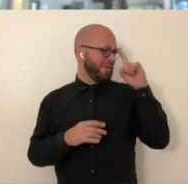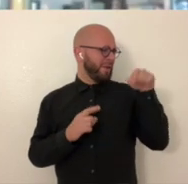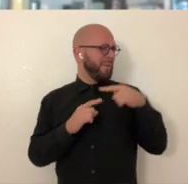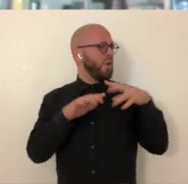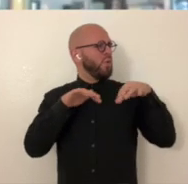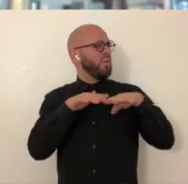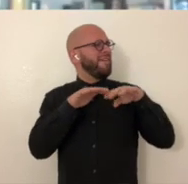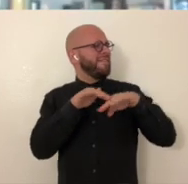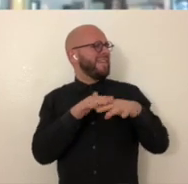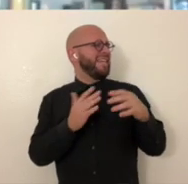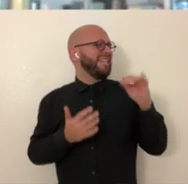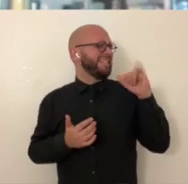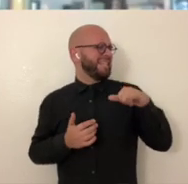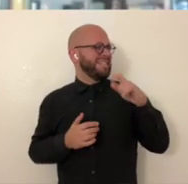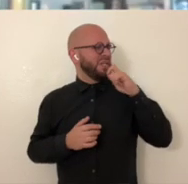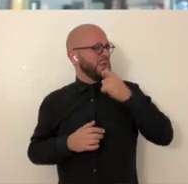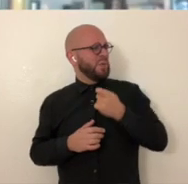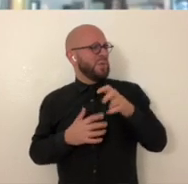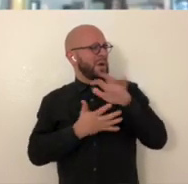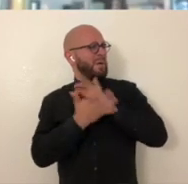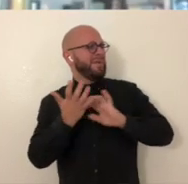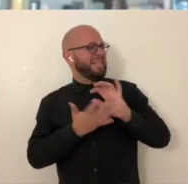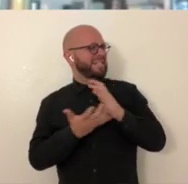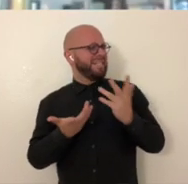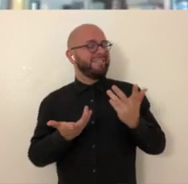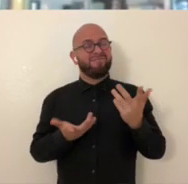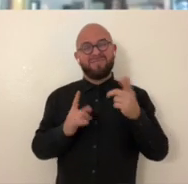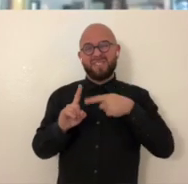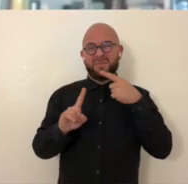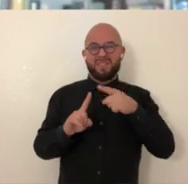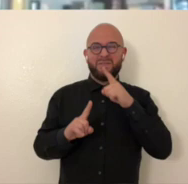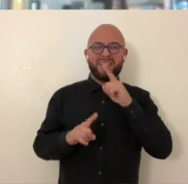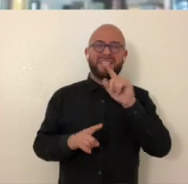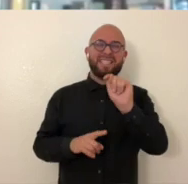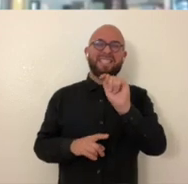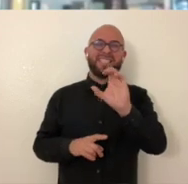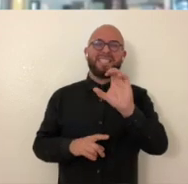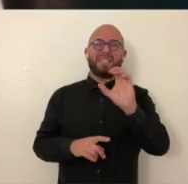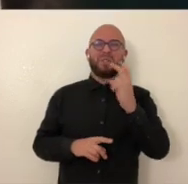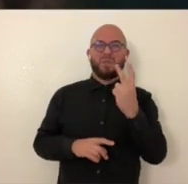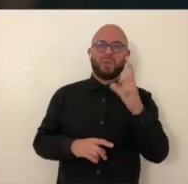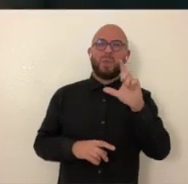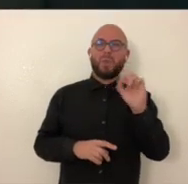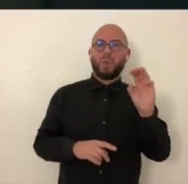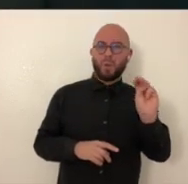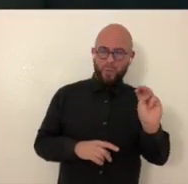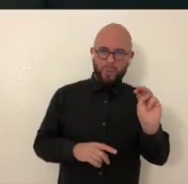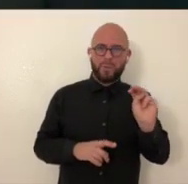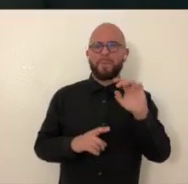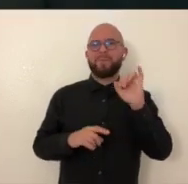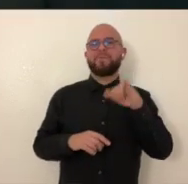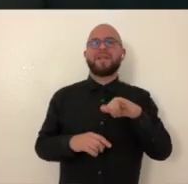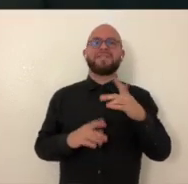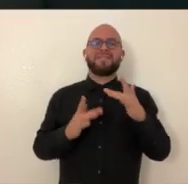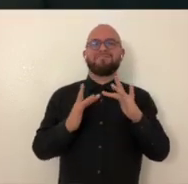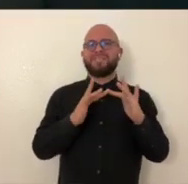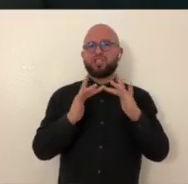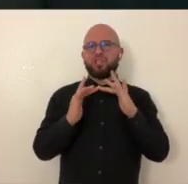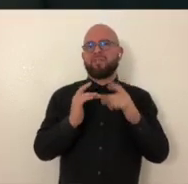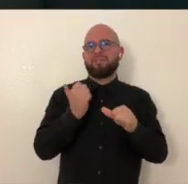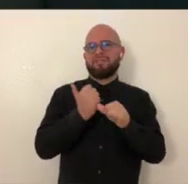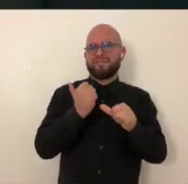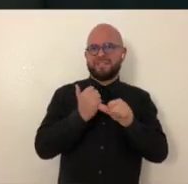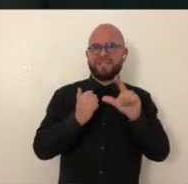And what made you think about incorporating weaving into that? That's such a neat combination. Specifically the TC2